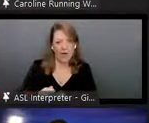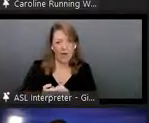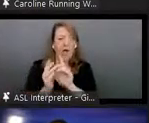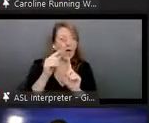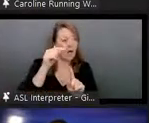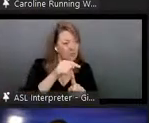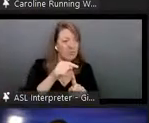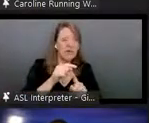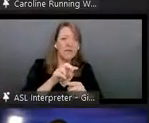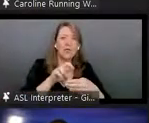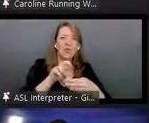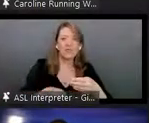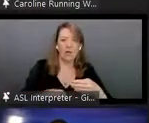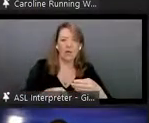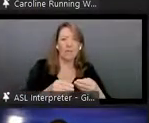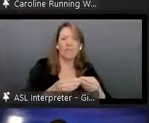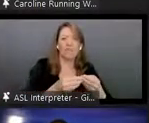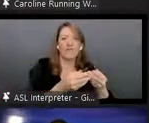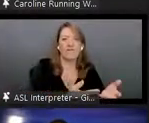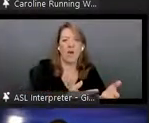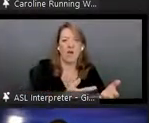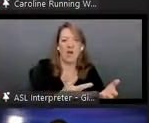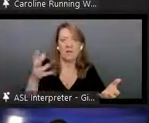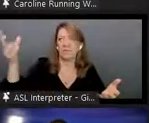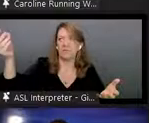they kind of provide a way of, um,